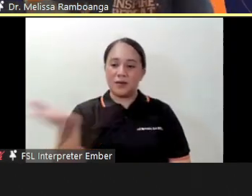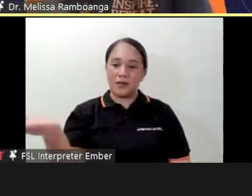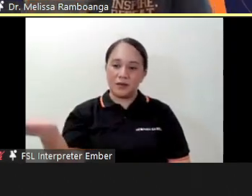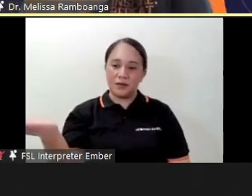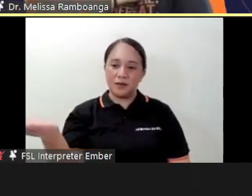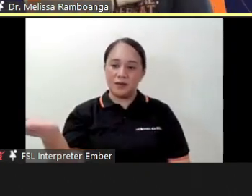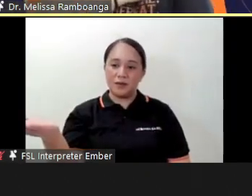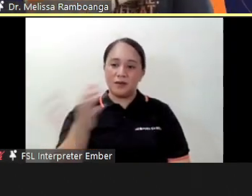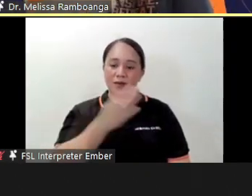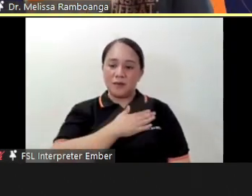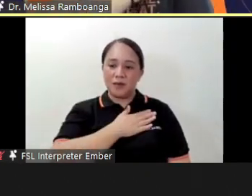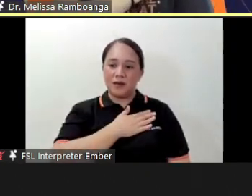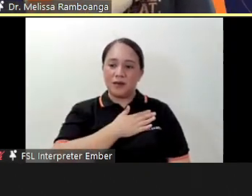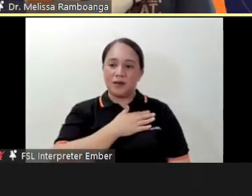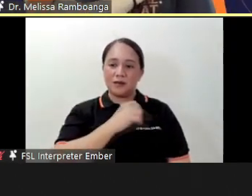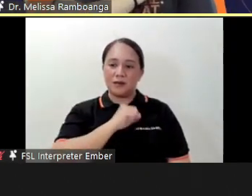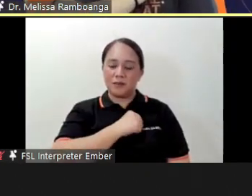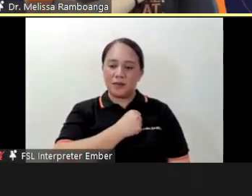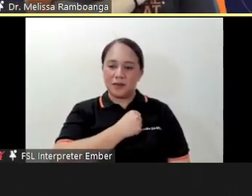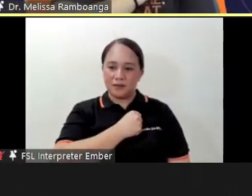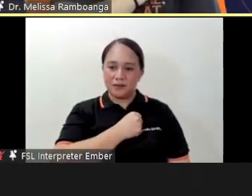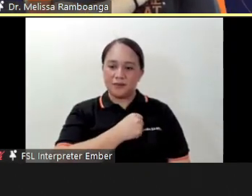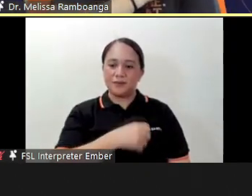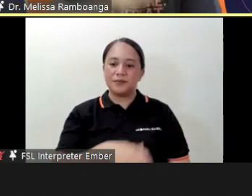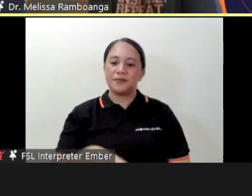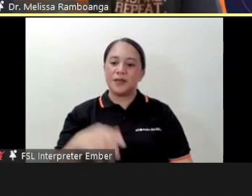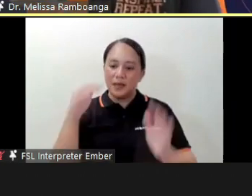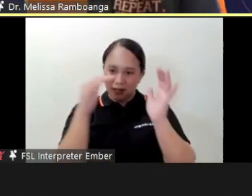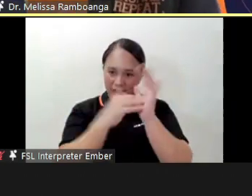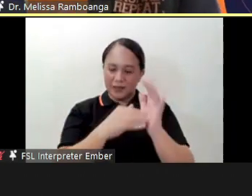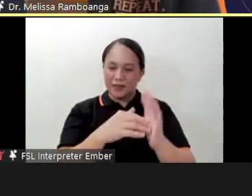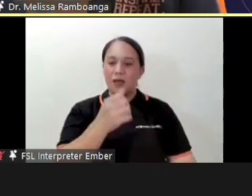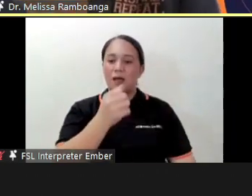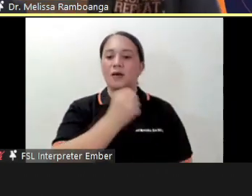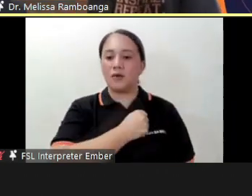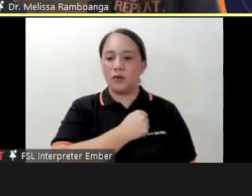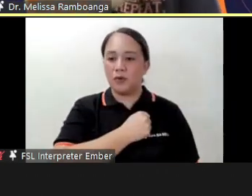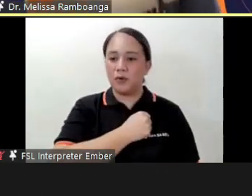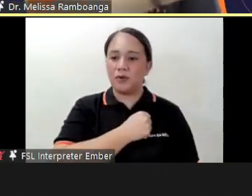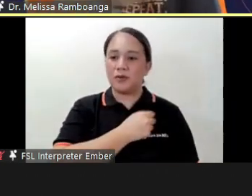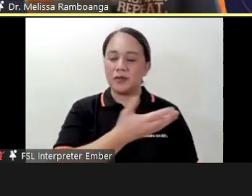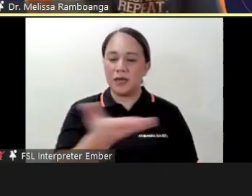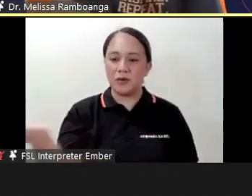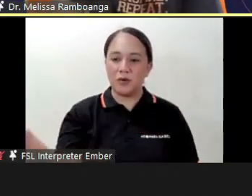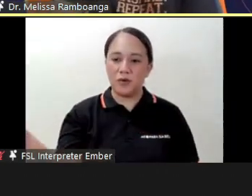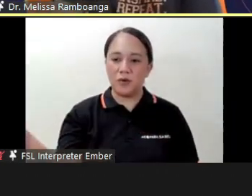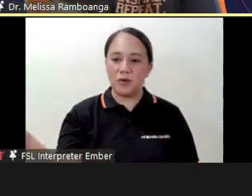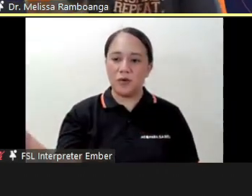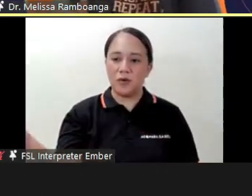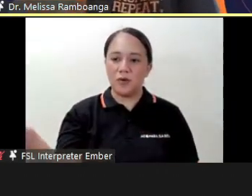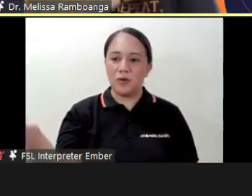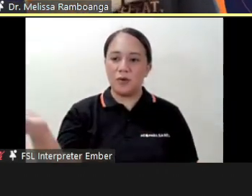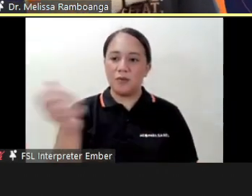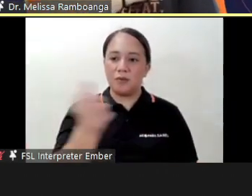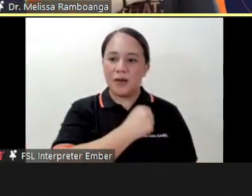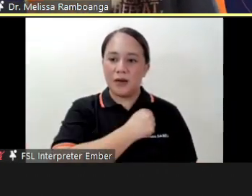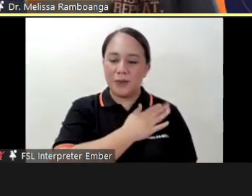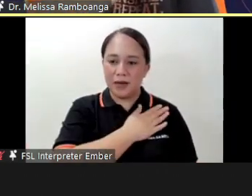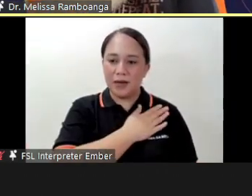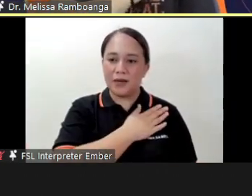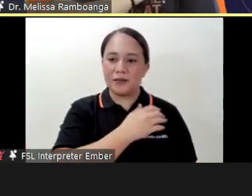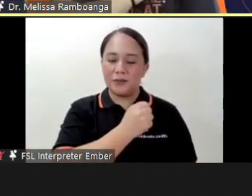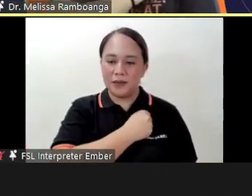Para Sa Bata Again Ako Tayo Para